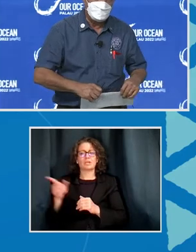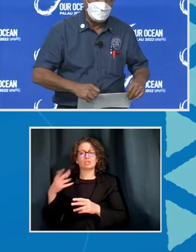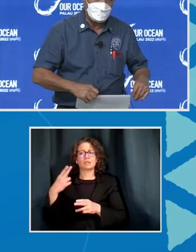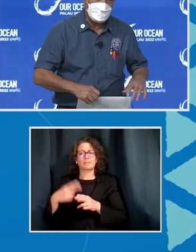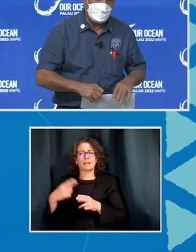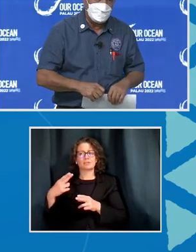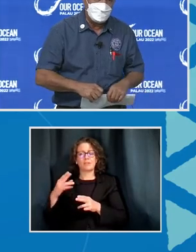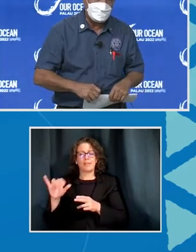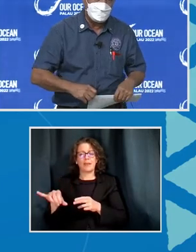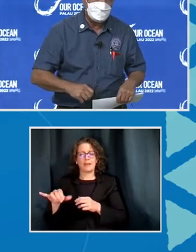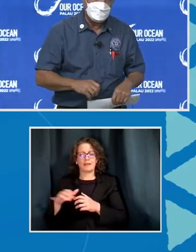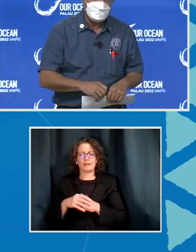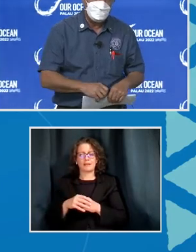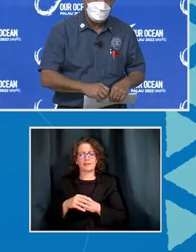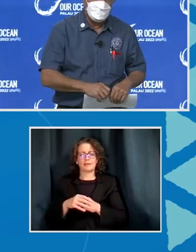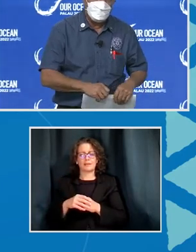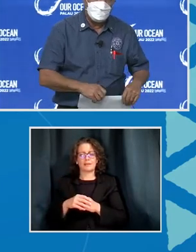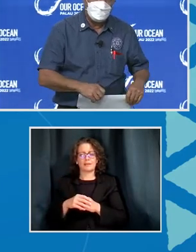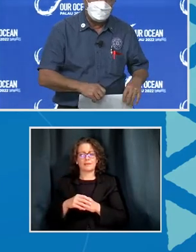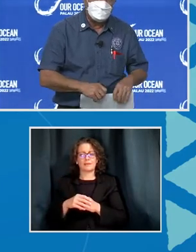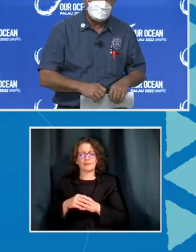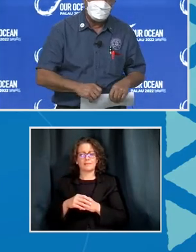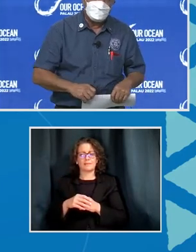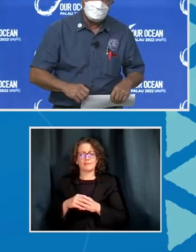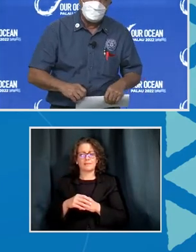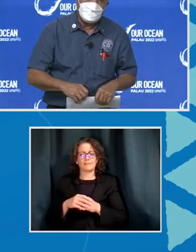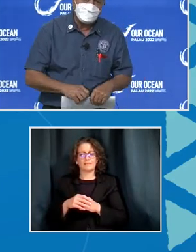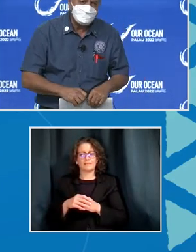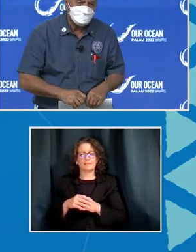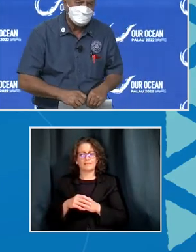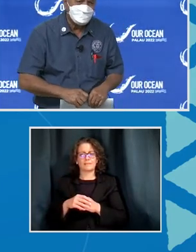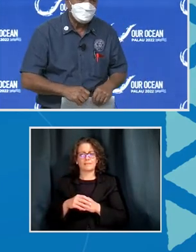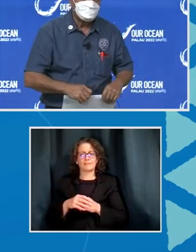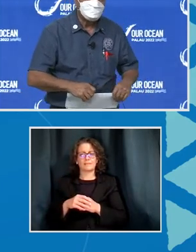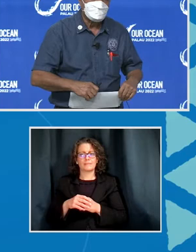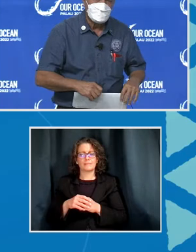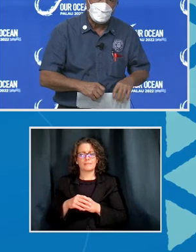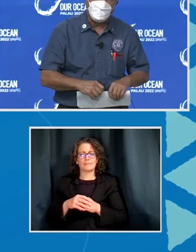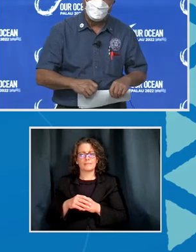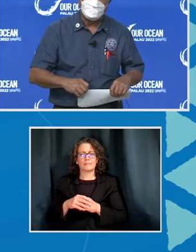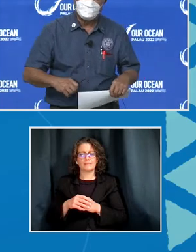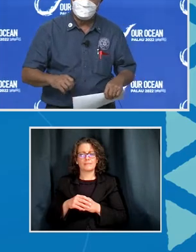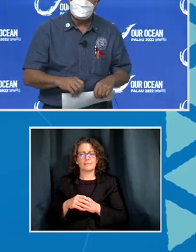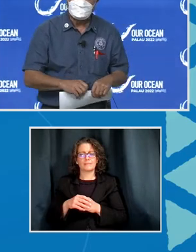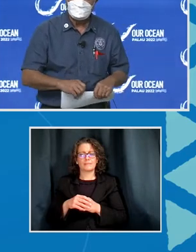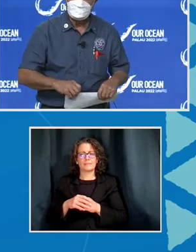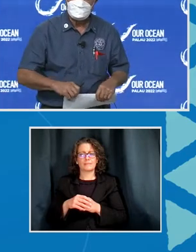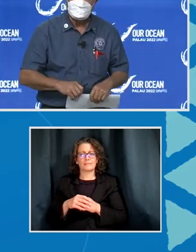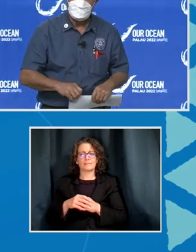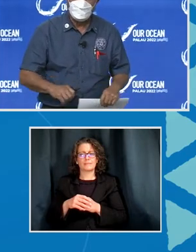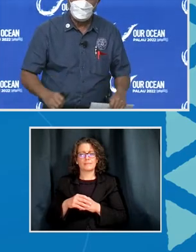our country of Tonga,